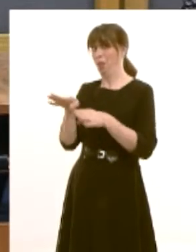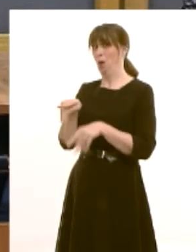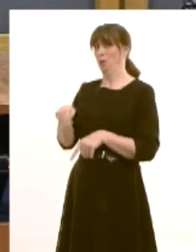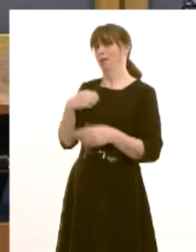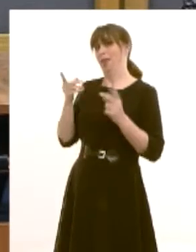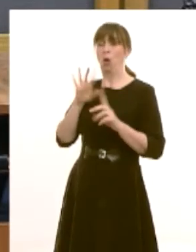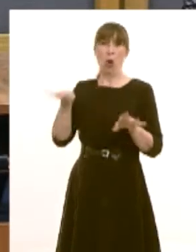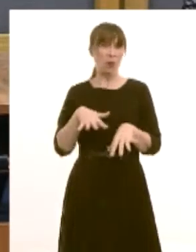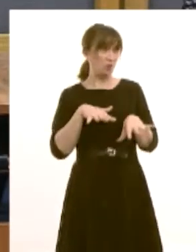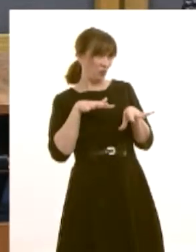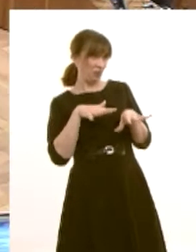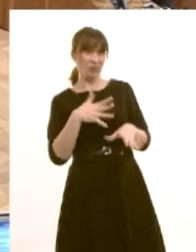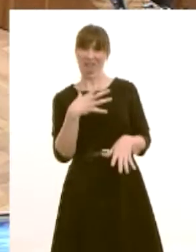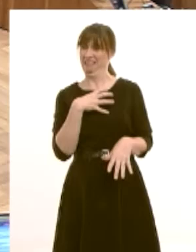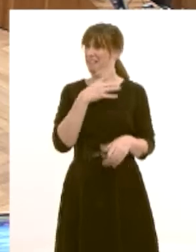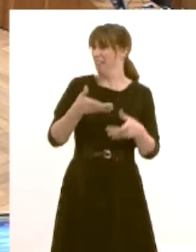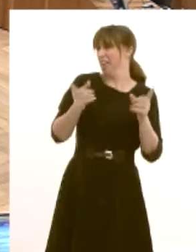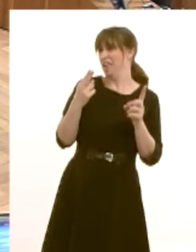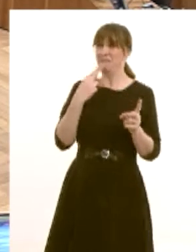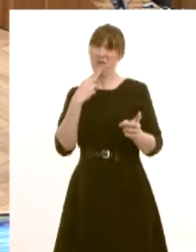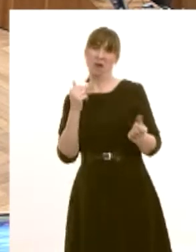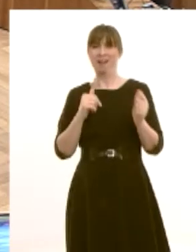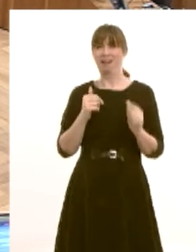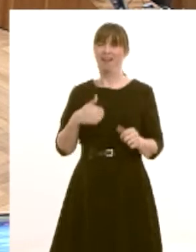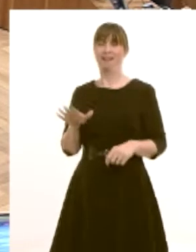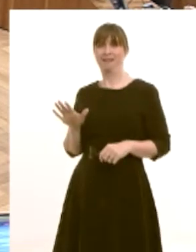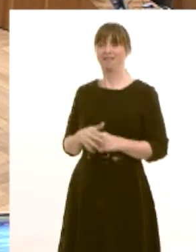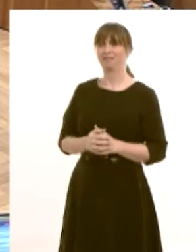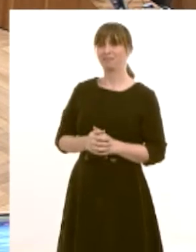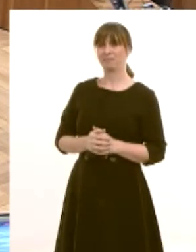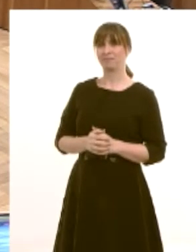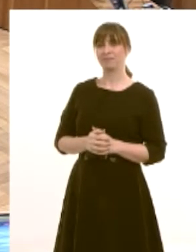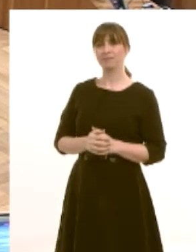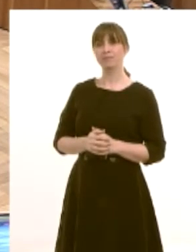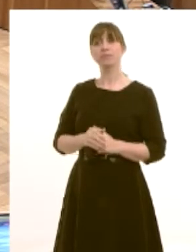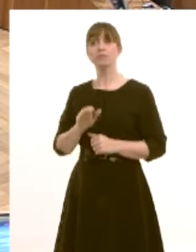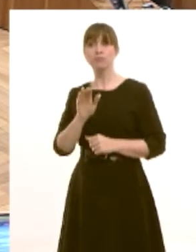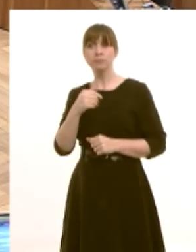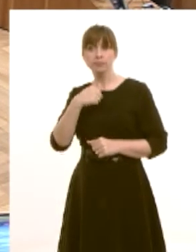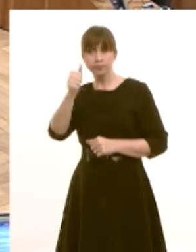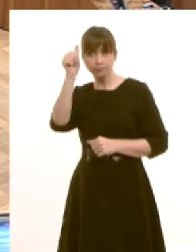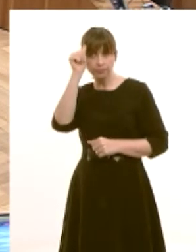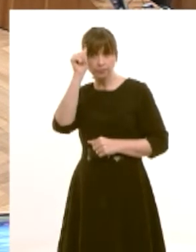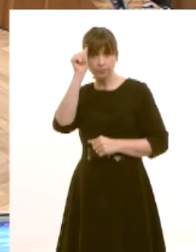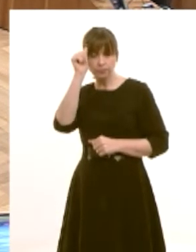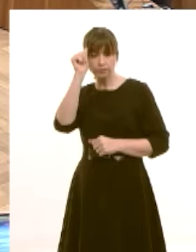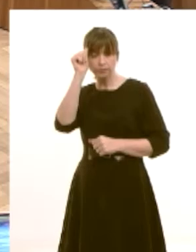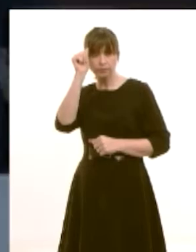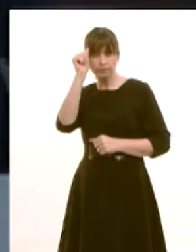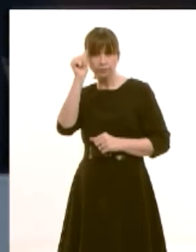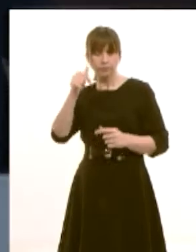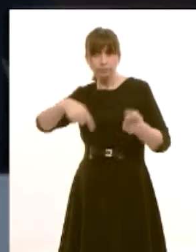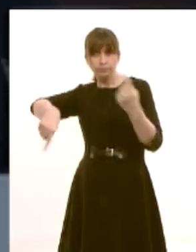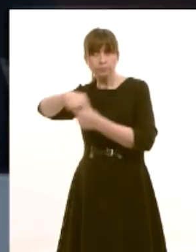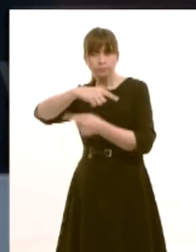First Minister, oh absolutely. First Minister, I'm acutely aware of the current concern